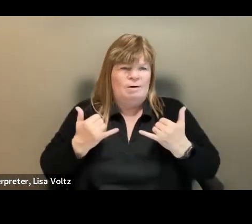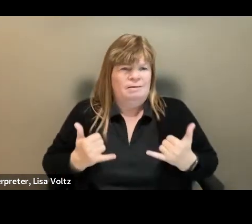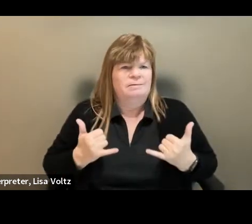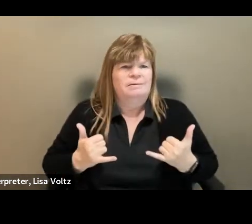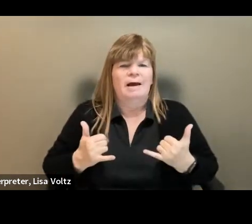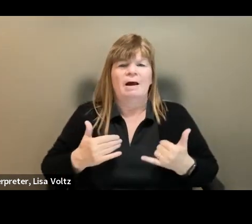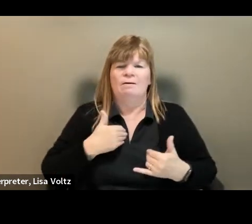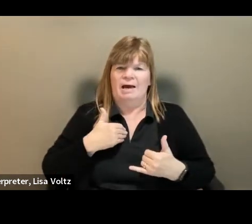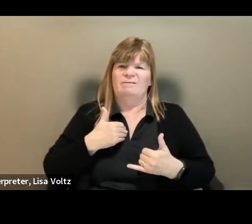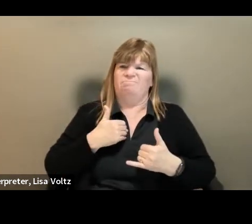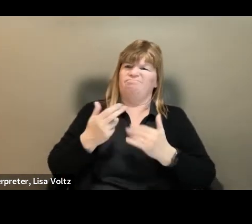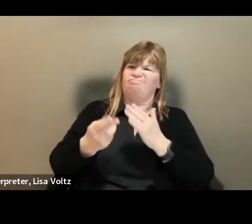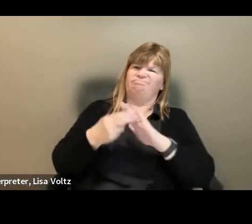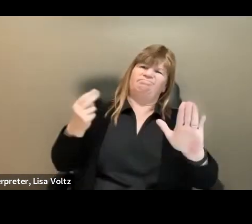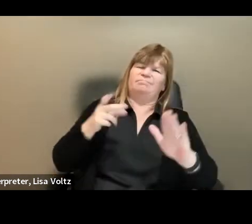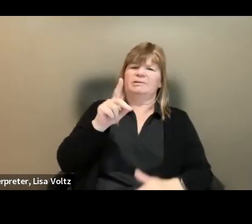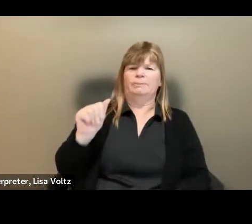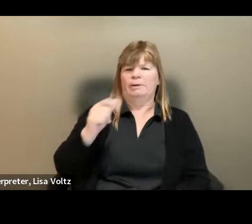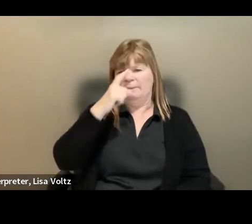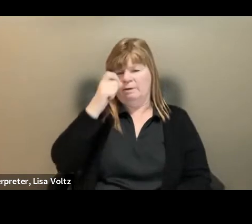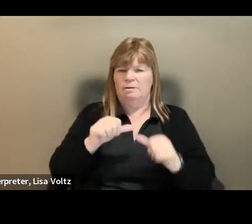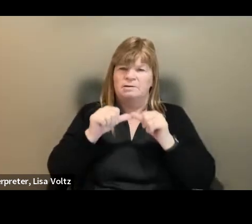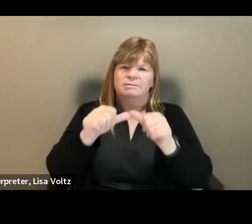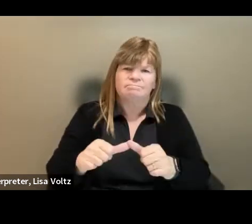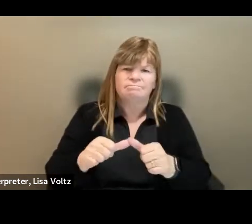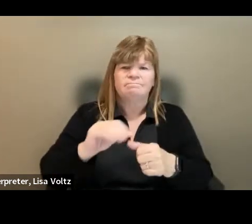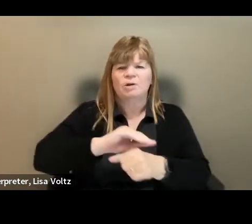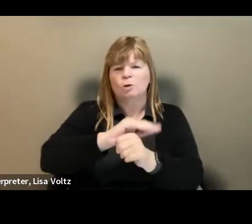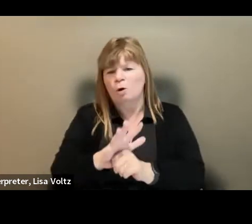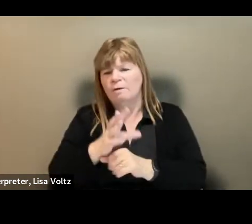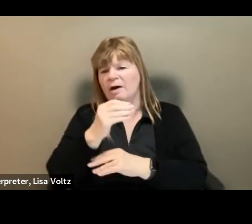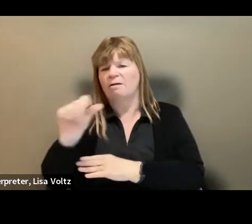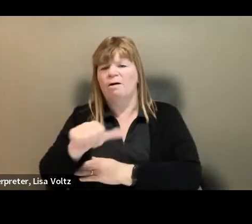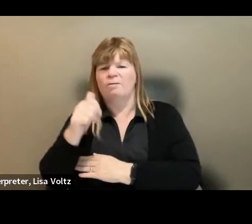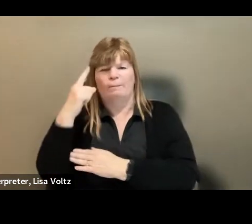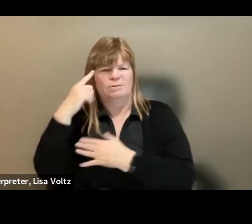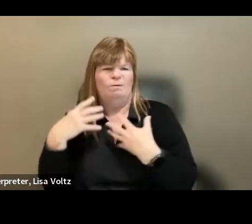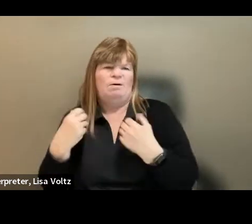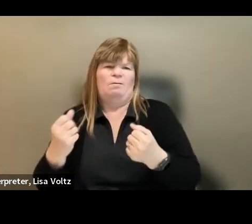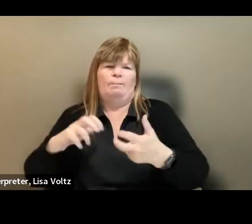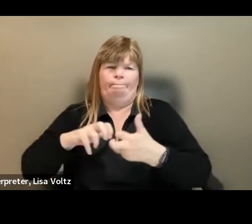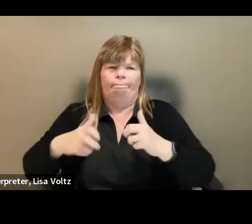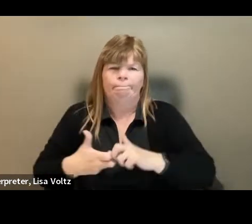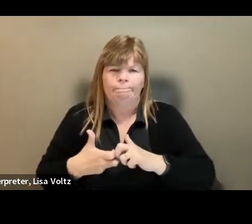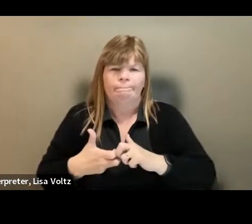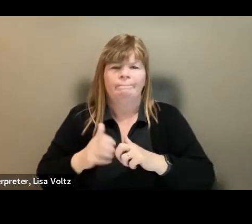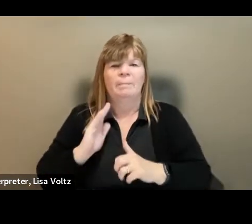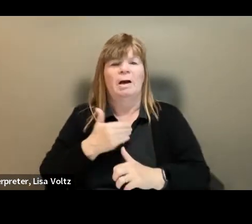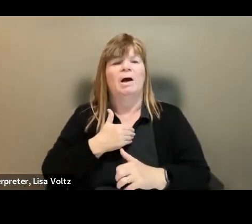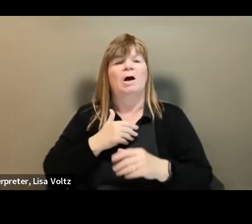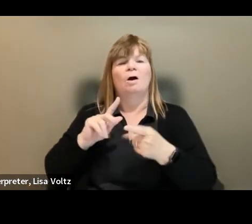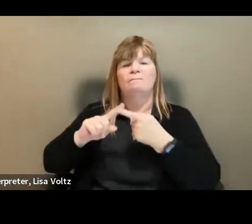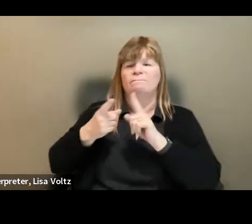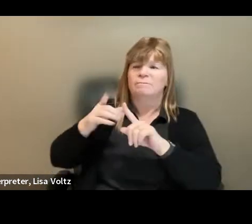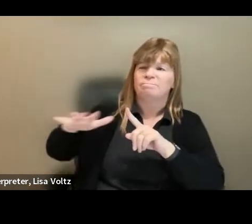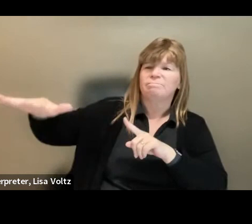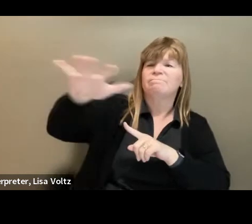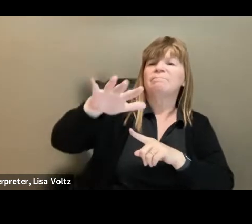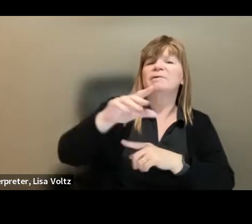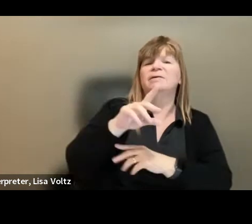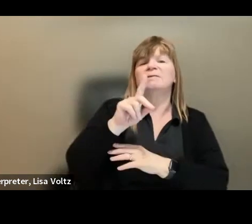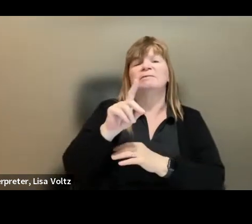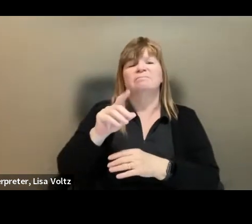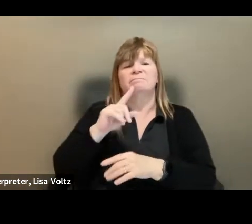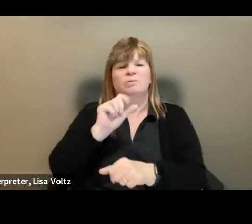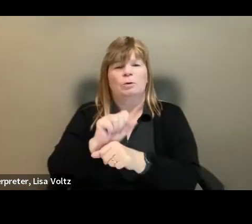disabilities today due to long COVID as well as mental health challenges. Our colleagues at the Office of Disability Employment Policy